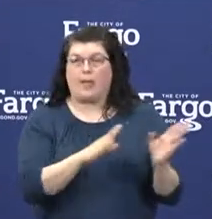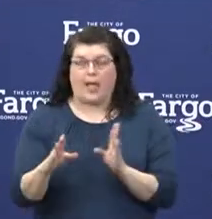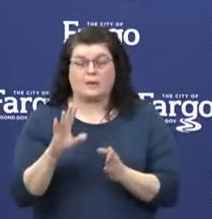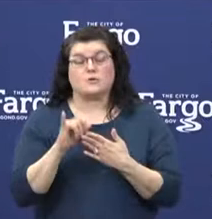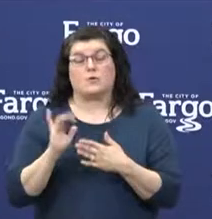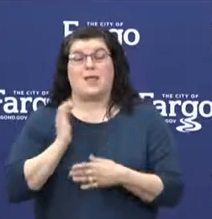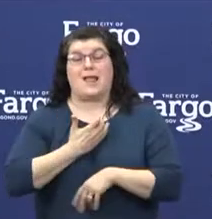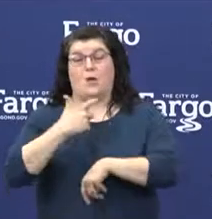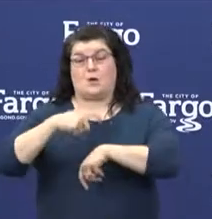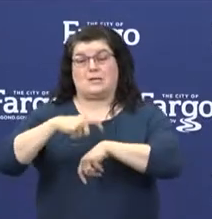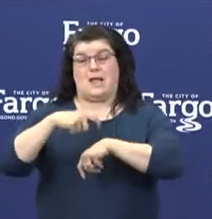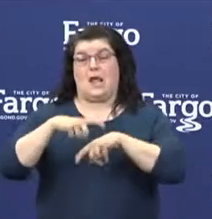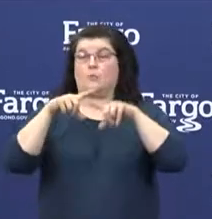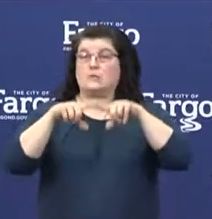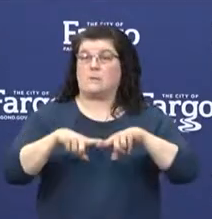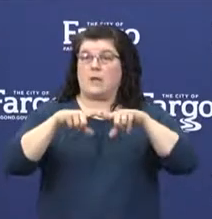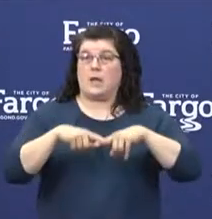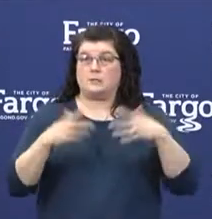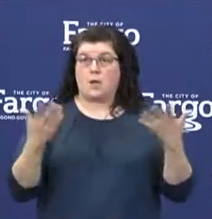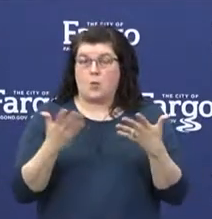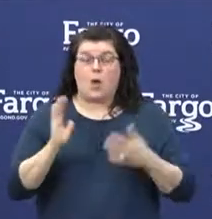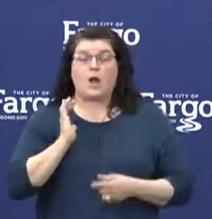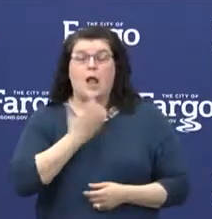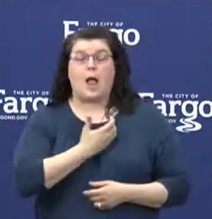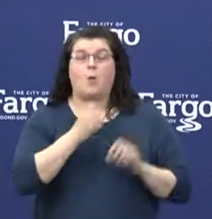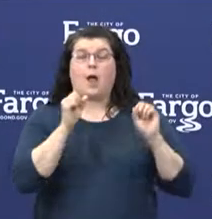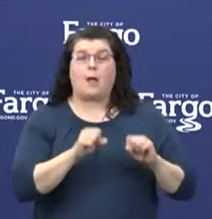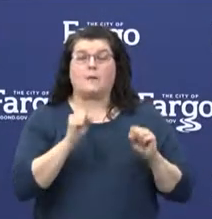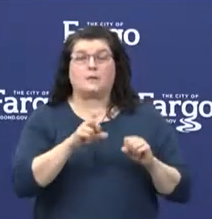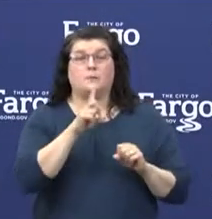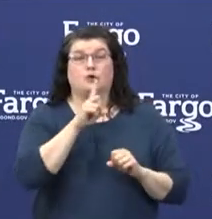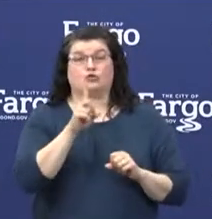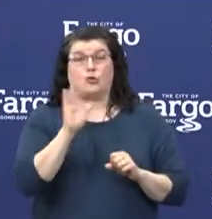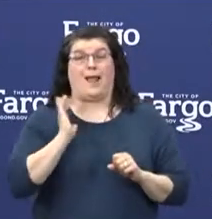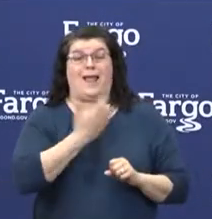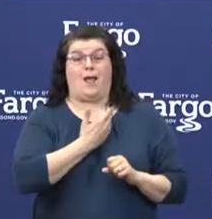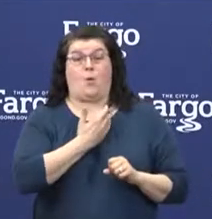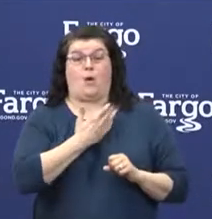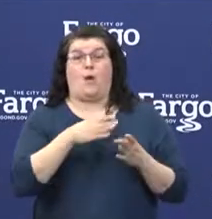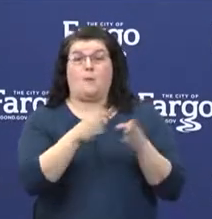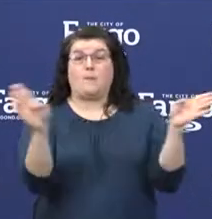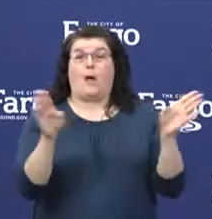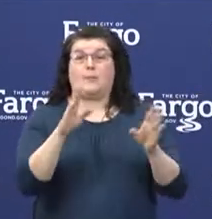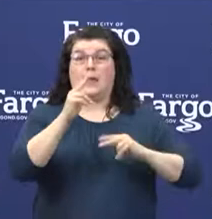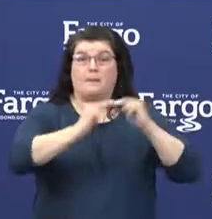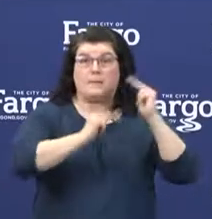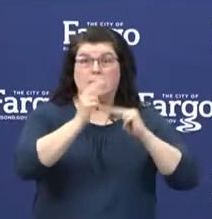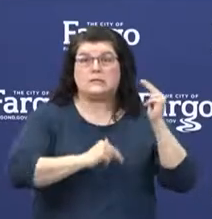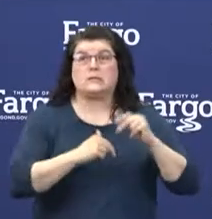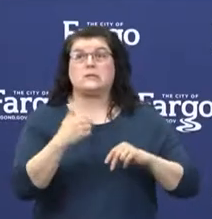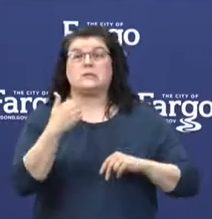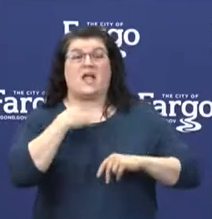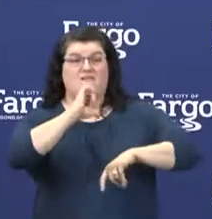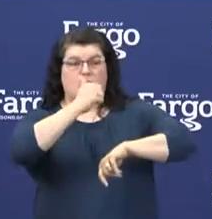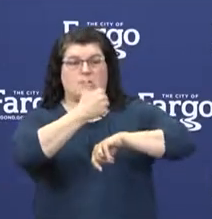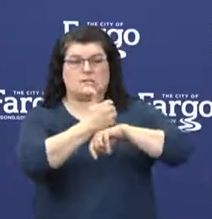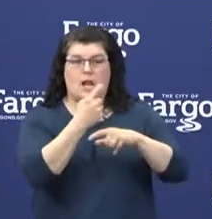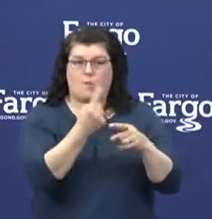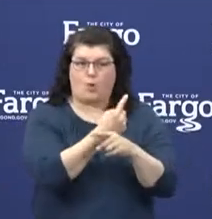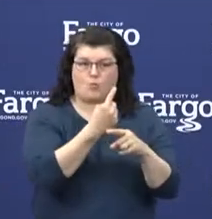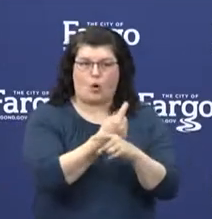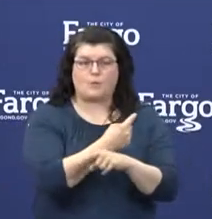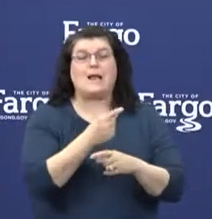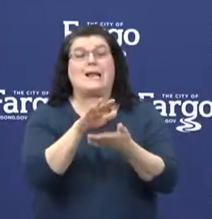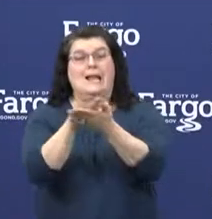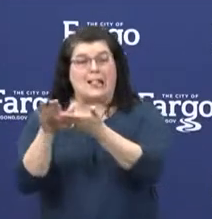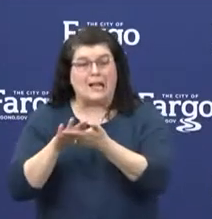on our ability to ensure our public buildings are properly supplied, set up, and regularly